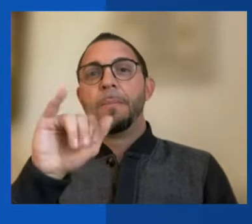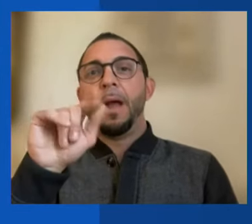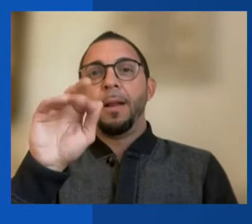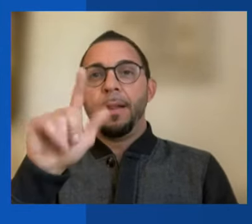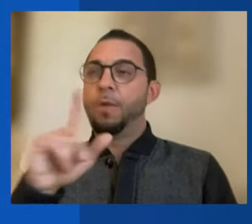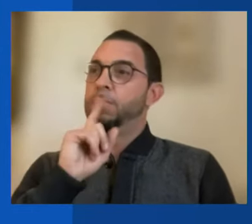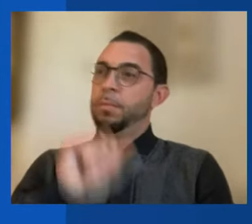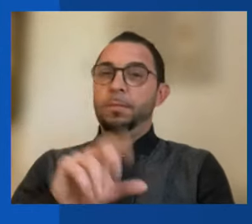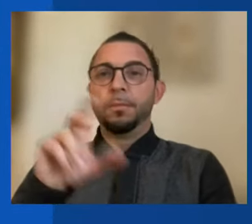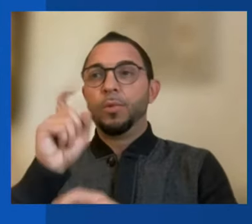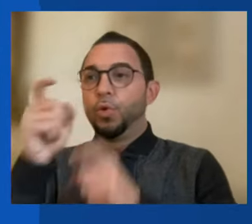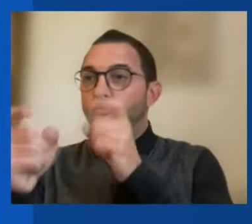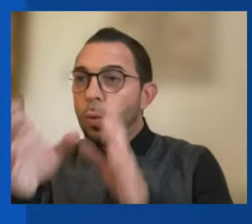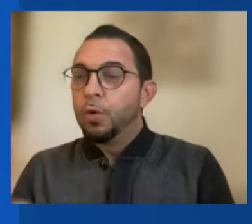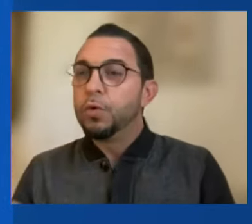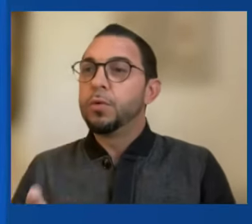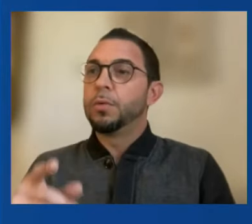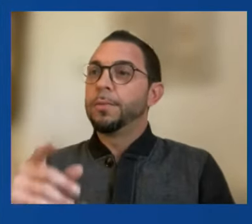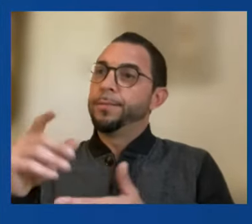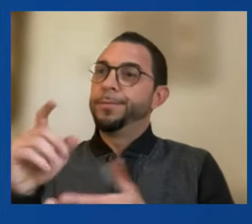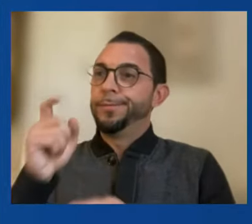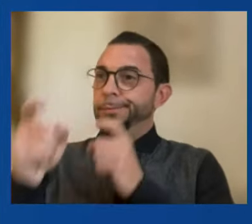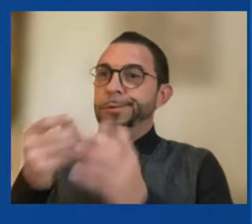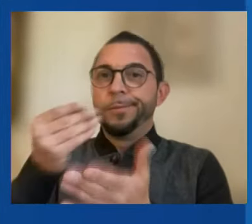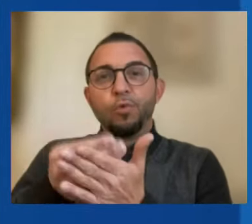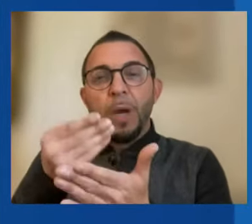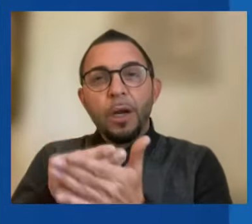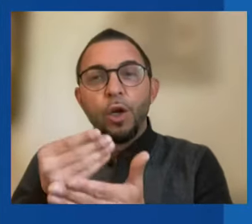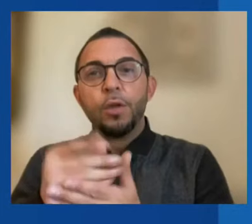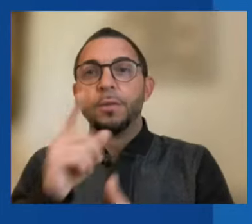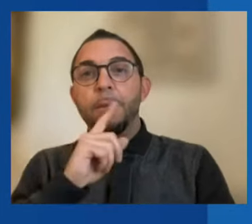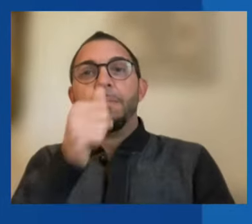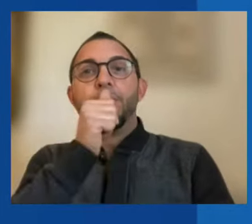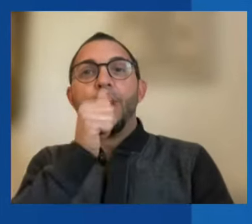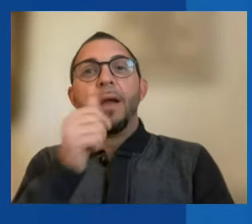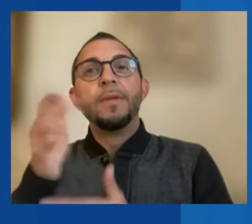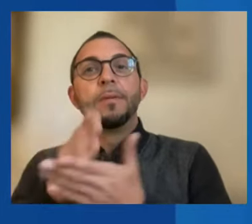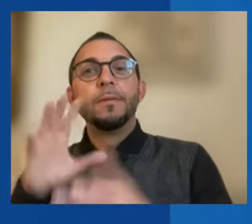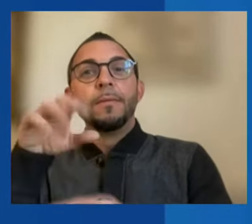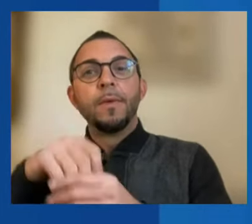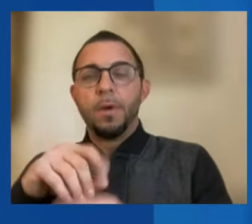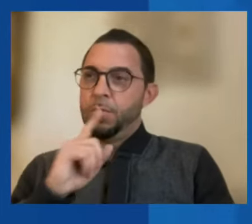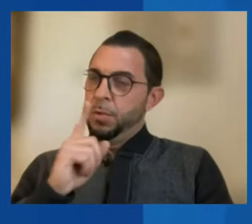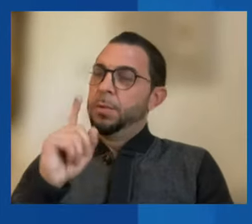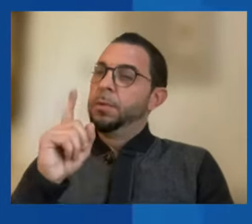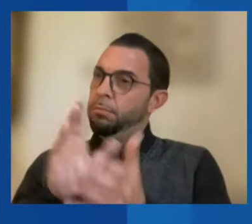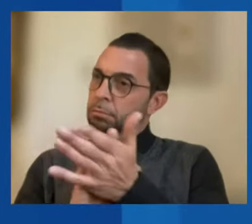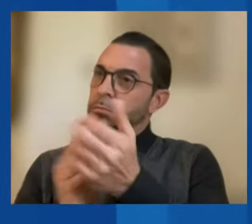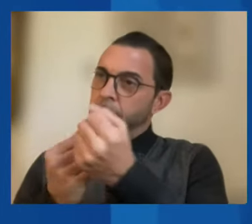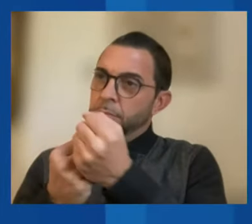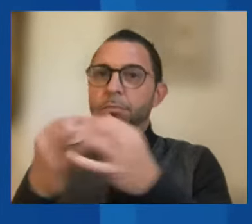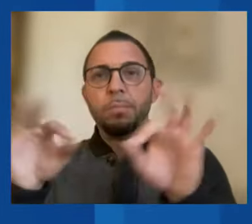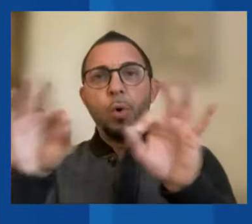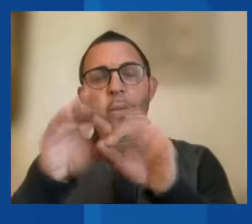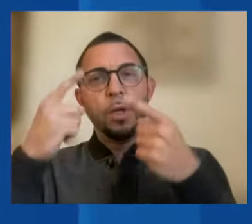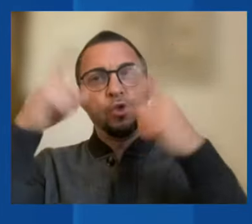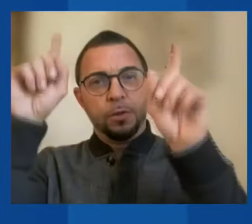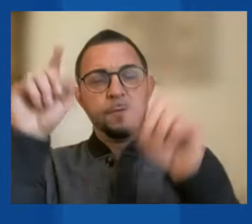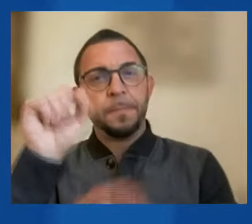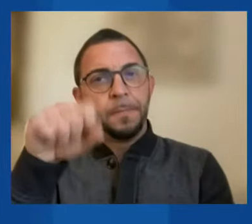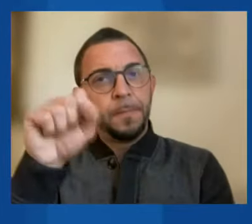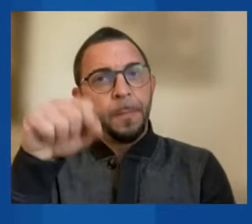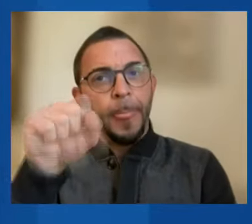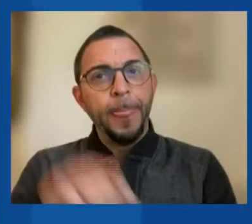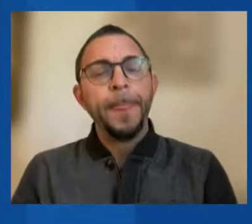and growing private sector involvement, deserve credit for these important achievements. That